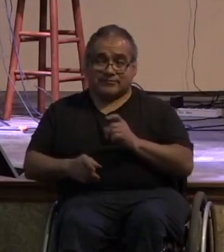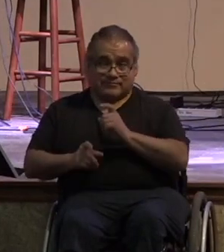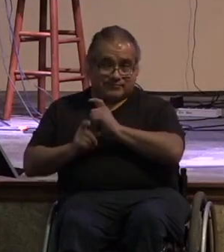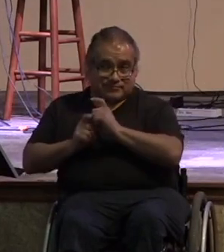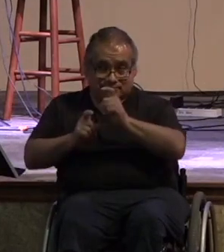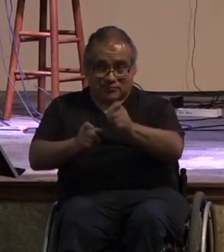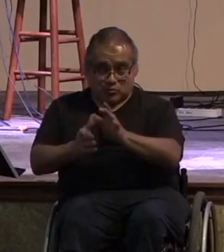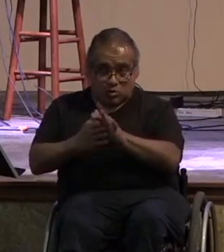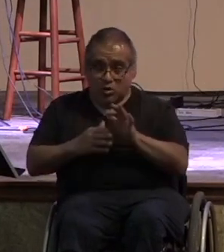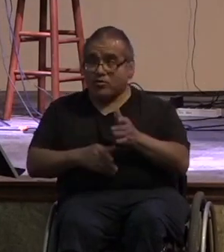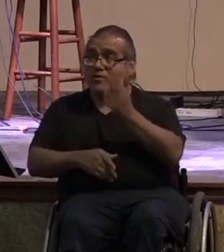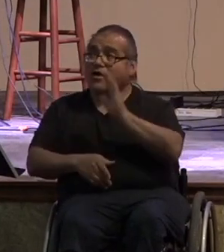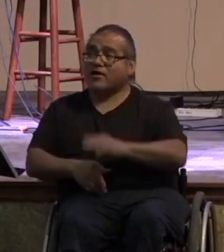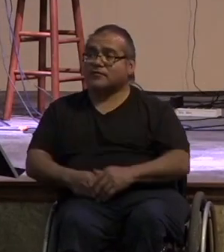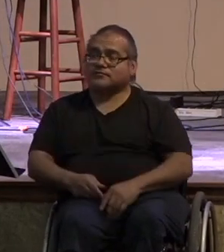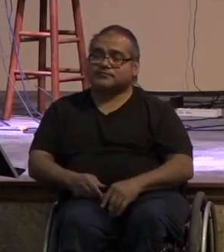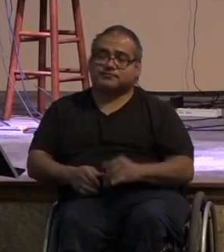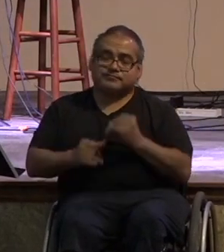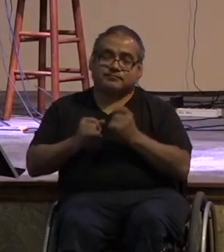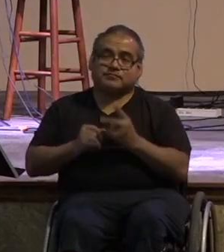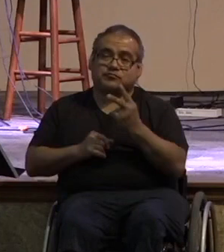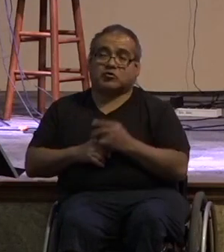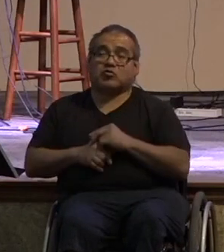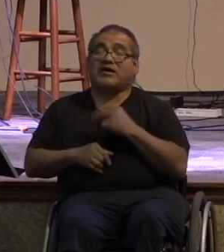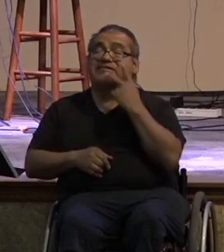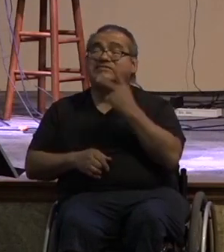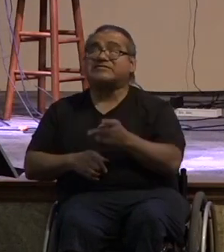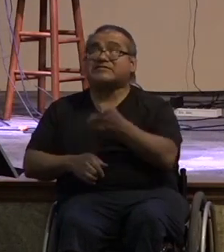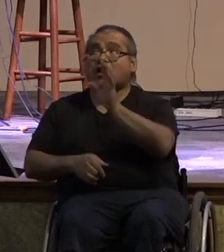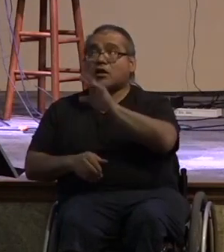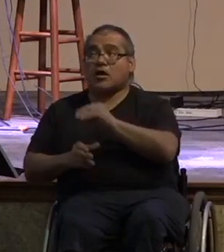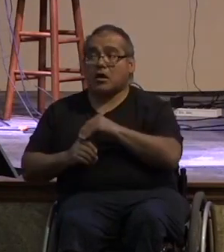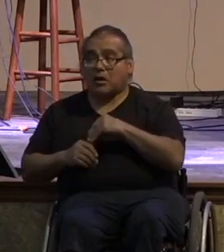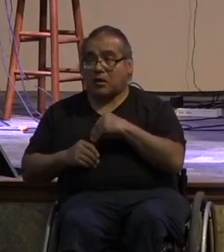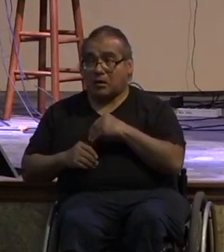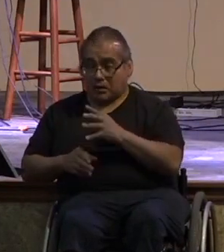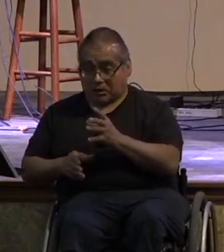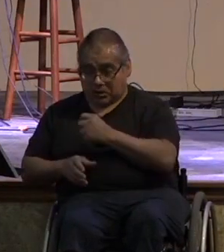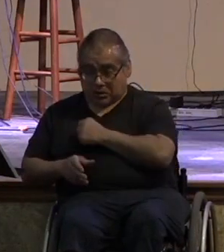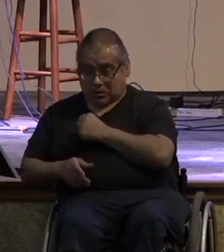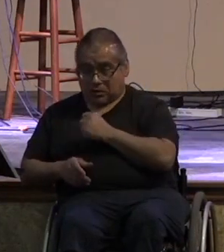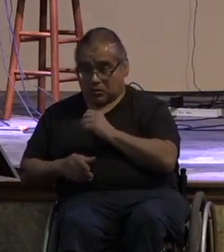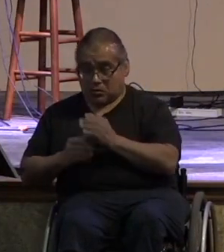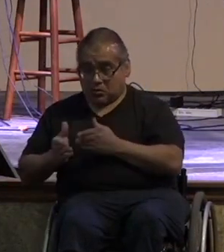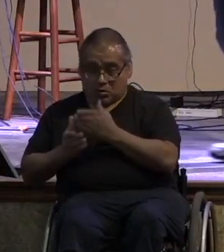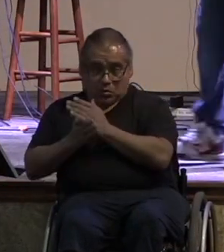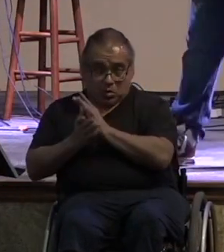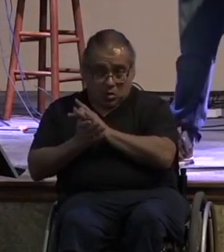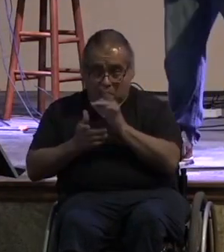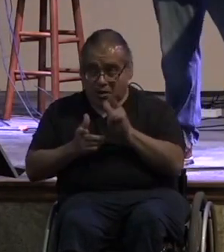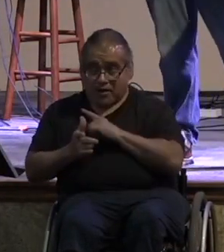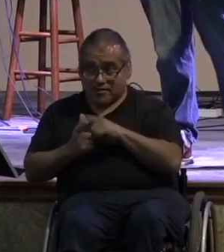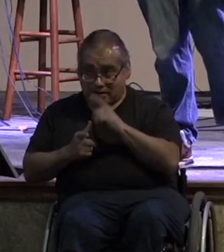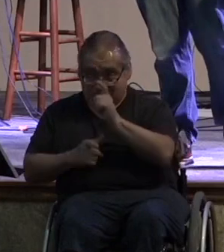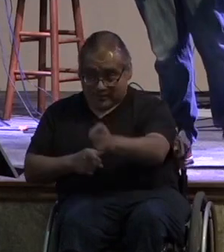god our last two questions this morning do i see god glorified when i give when i give of my money